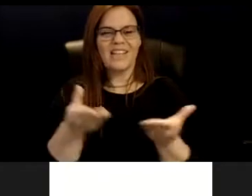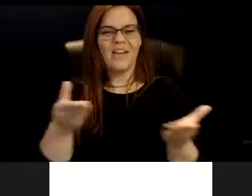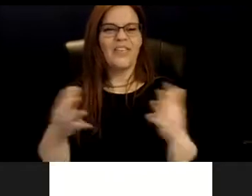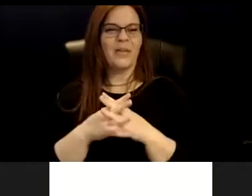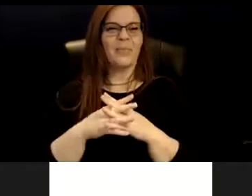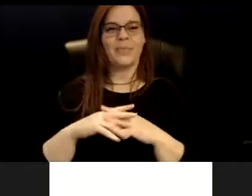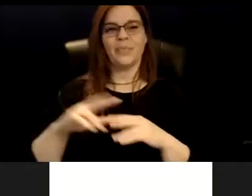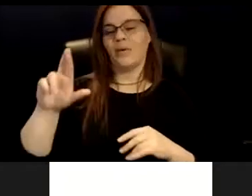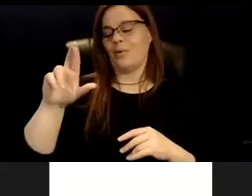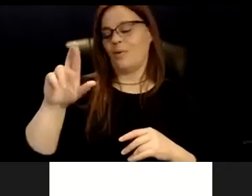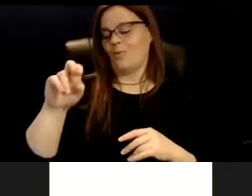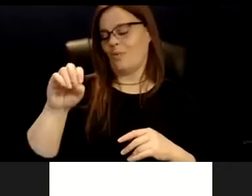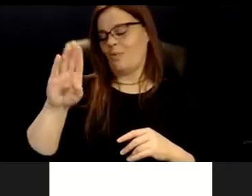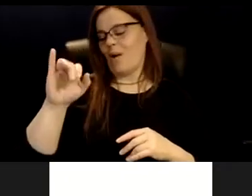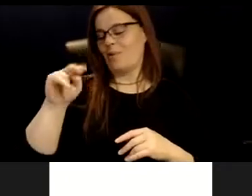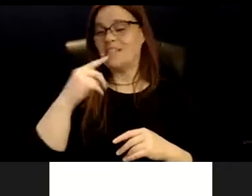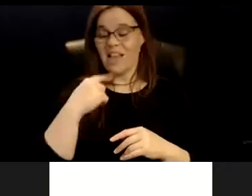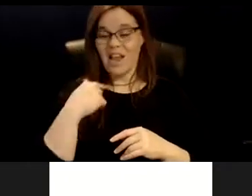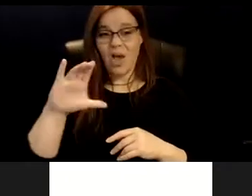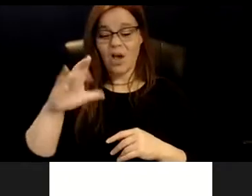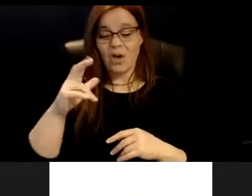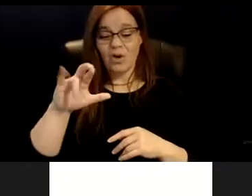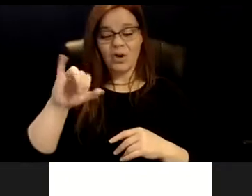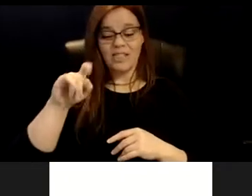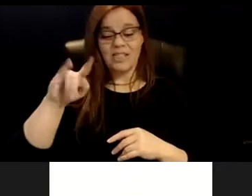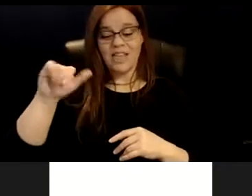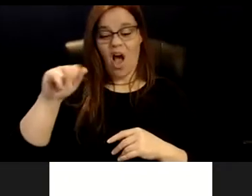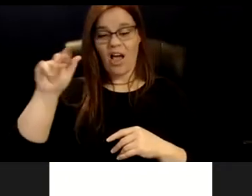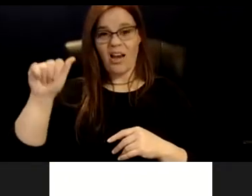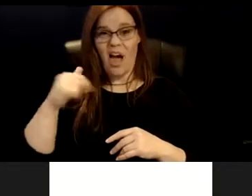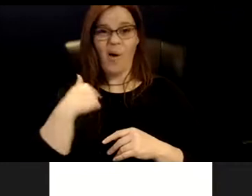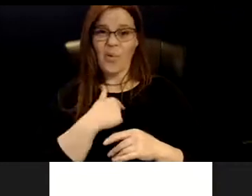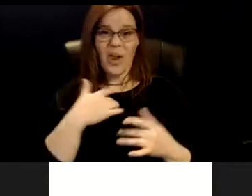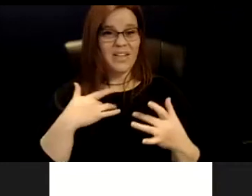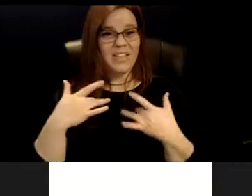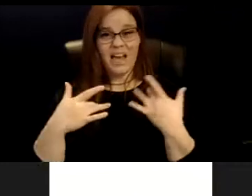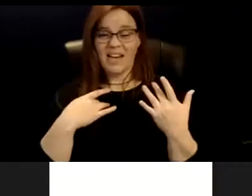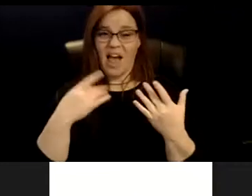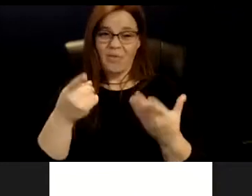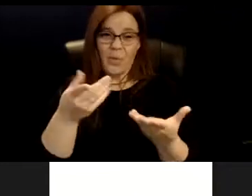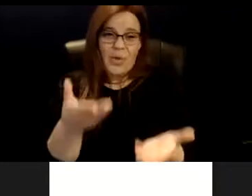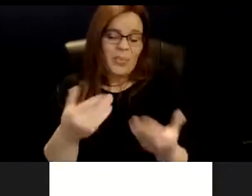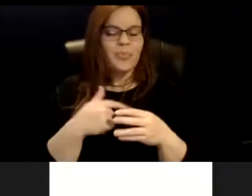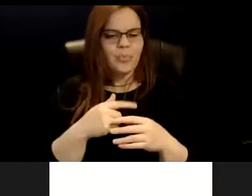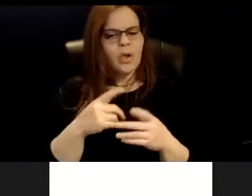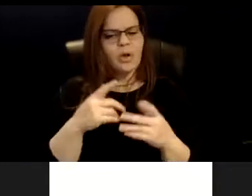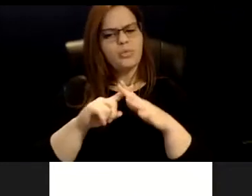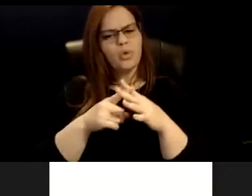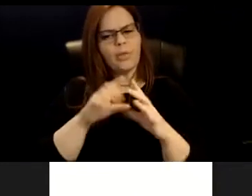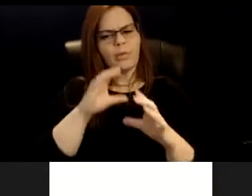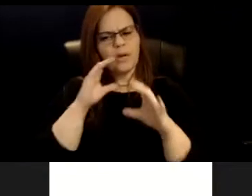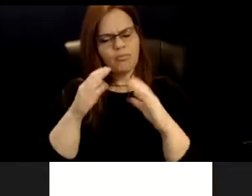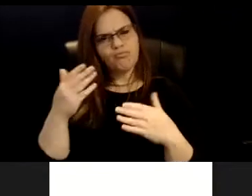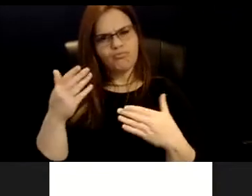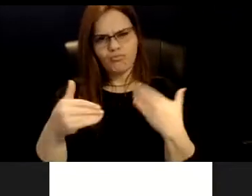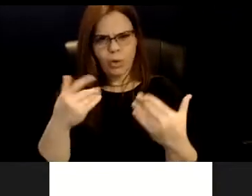Christina, we're excited to have you as well. And I mean, just to sort of get this conversation going. I wonder if you want to